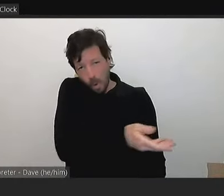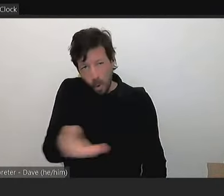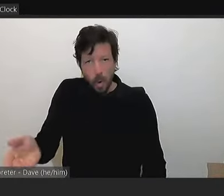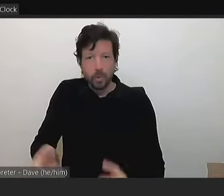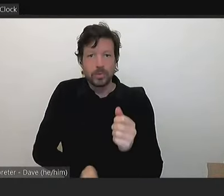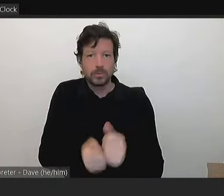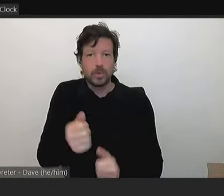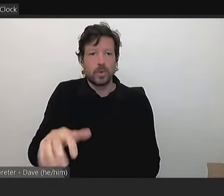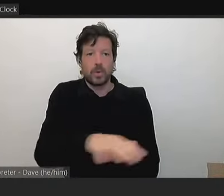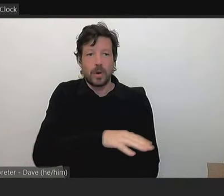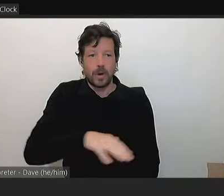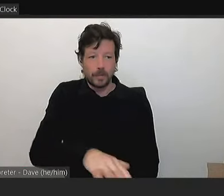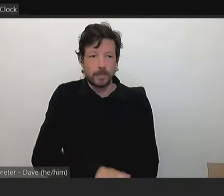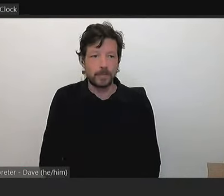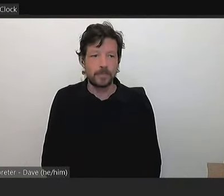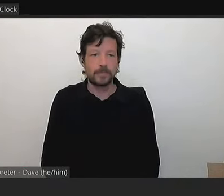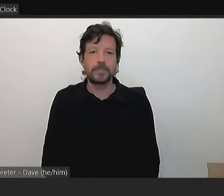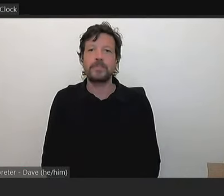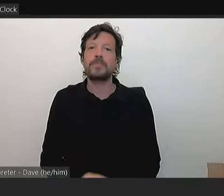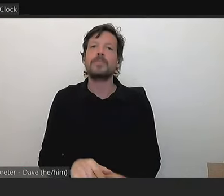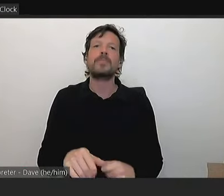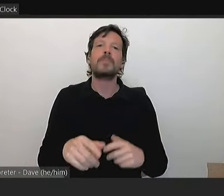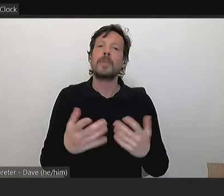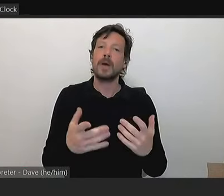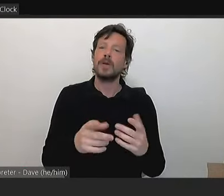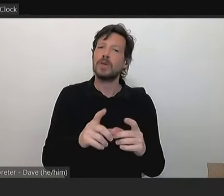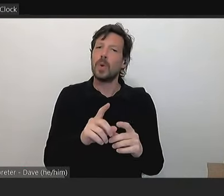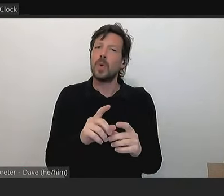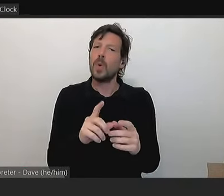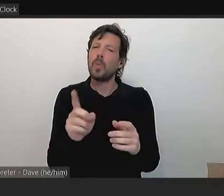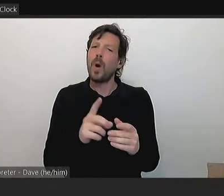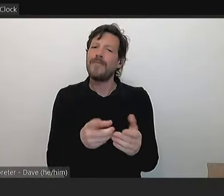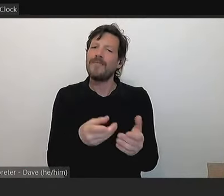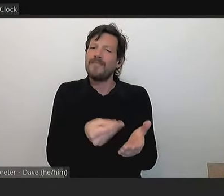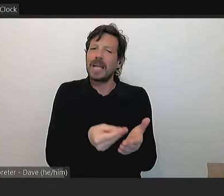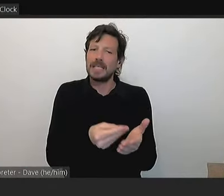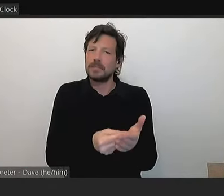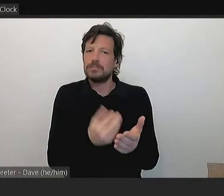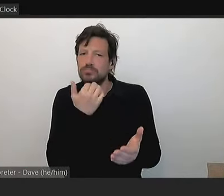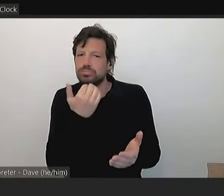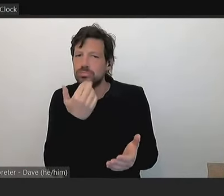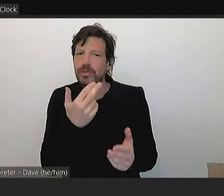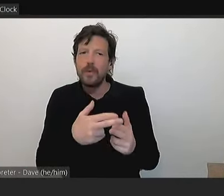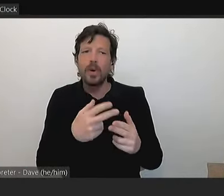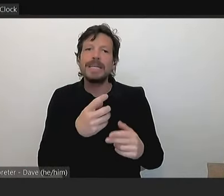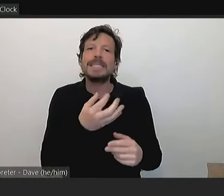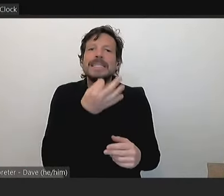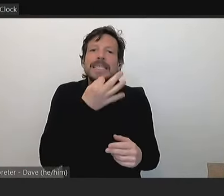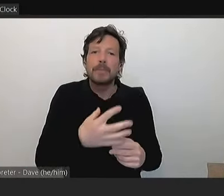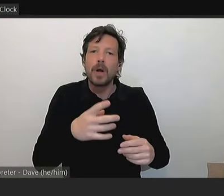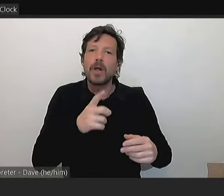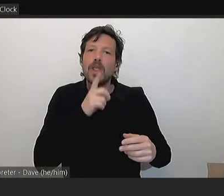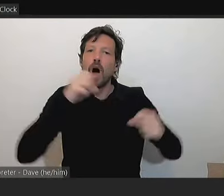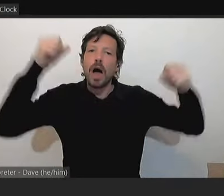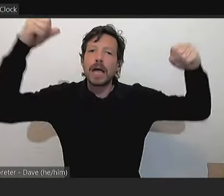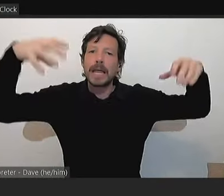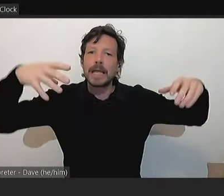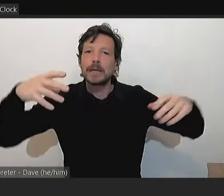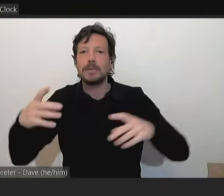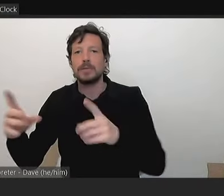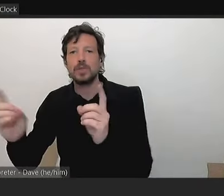Just with question two, what funding will be provided to facilitate temporary lighting whilst the design and construction is occurring as